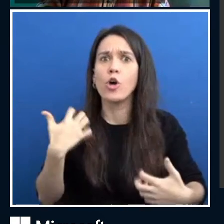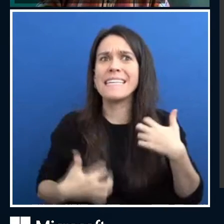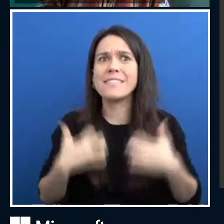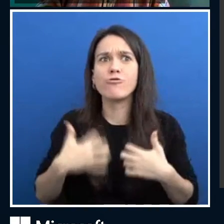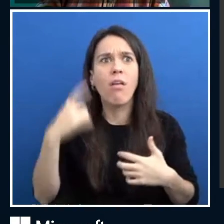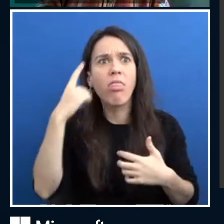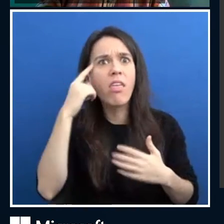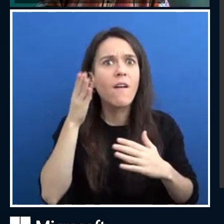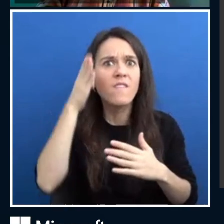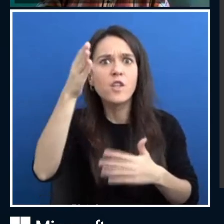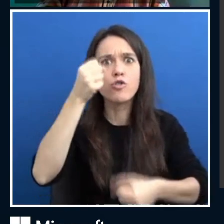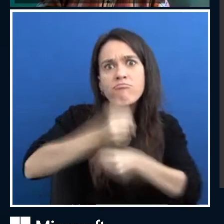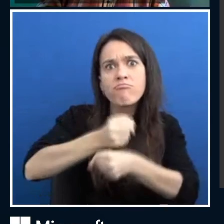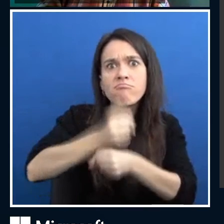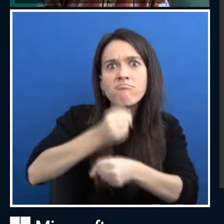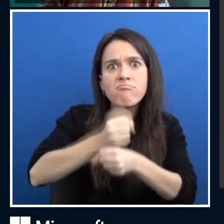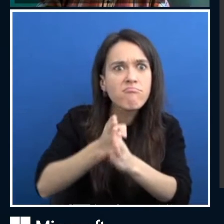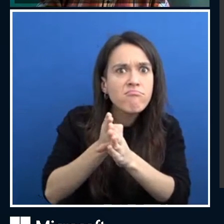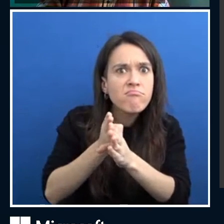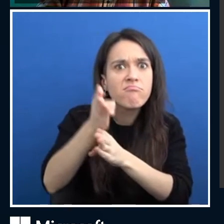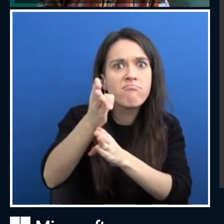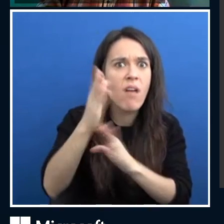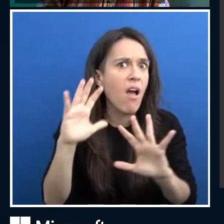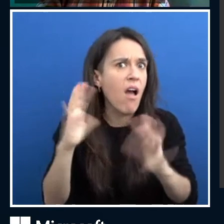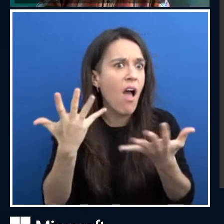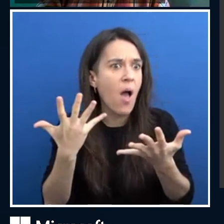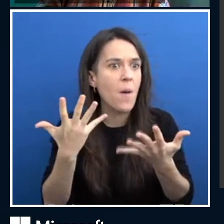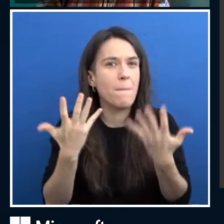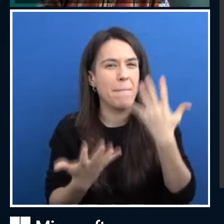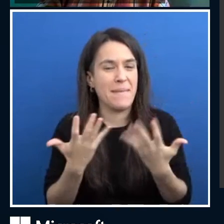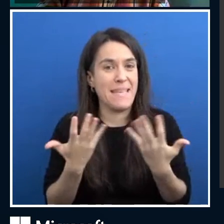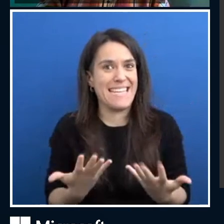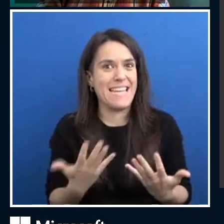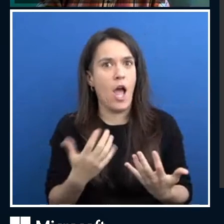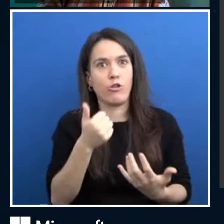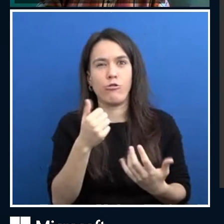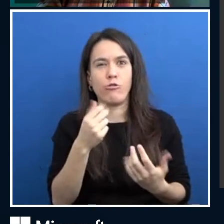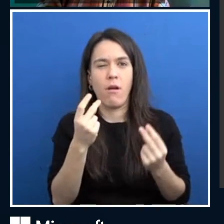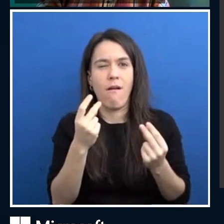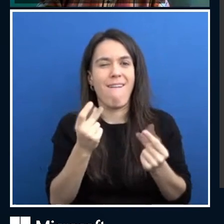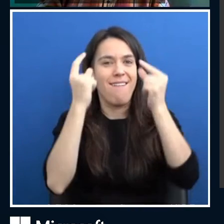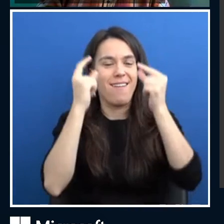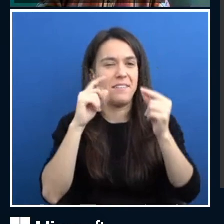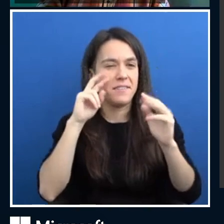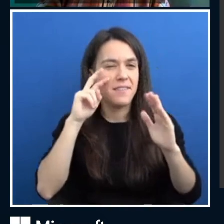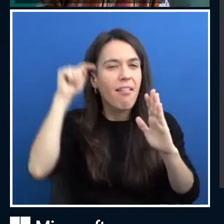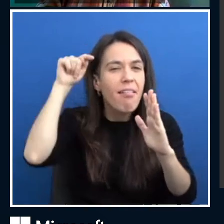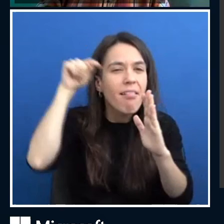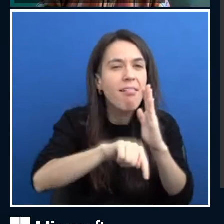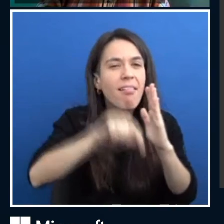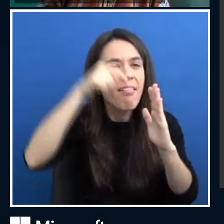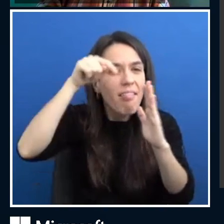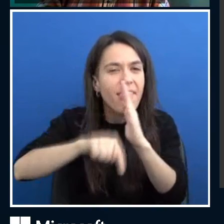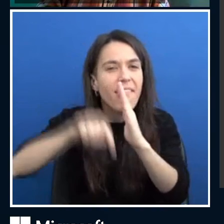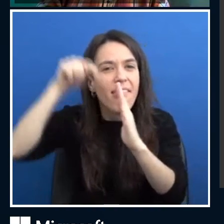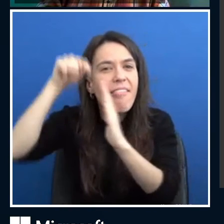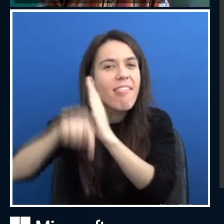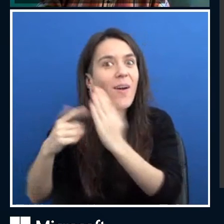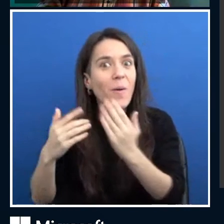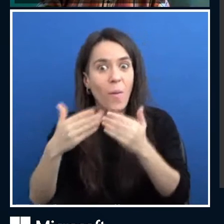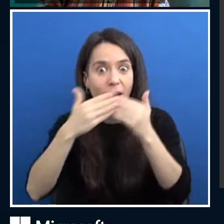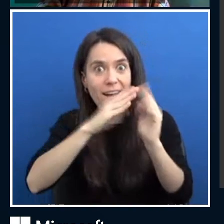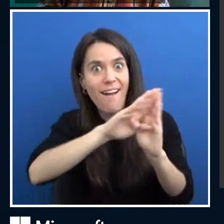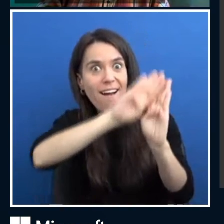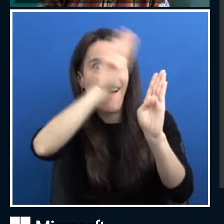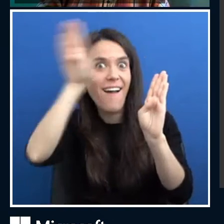done a very quick overview of many, many different areas that we're going to deep dive into during the sessions. But realistically, if you want to